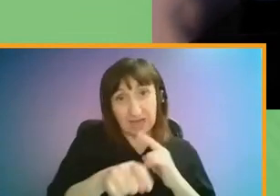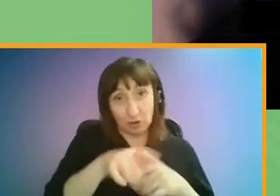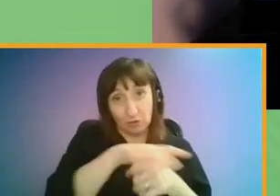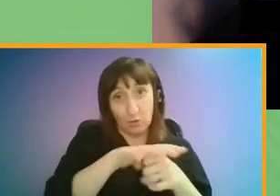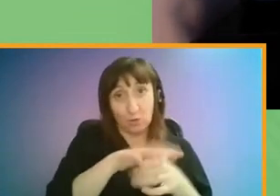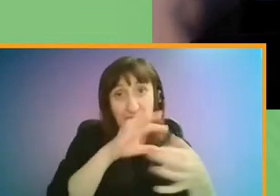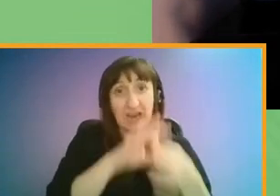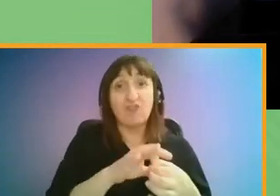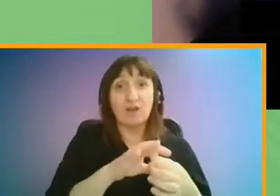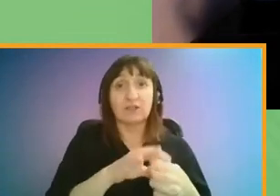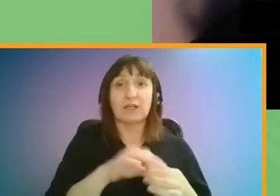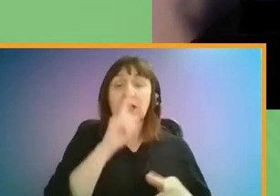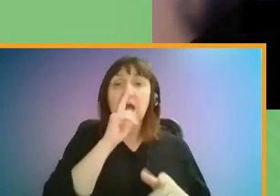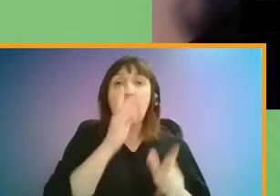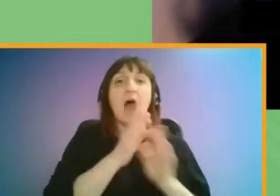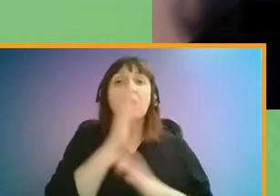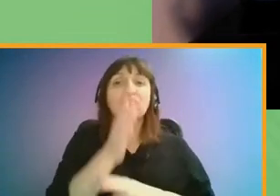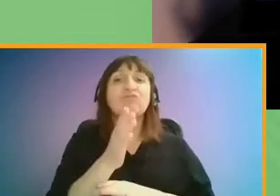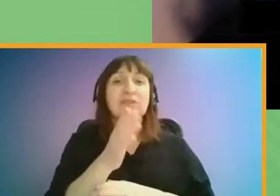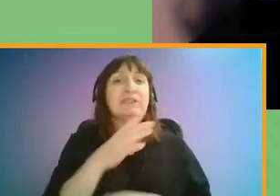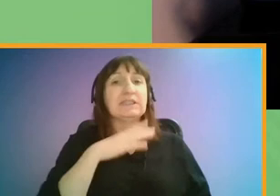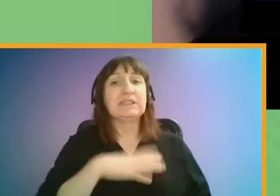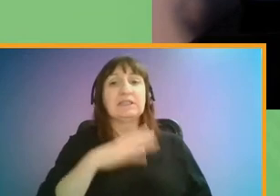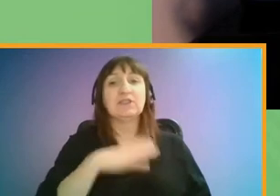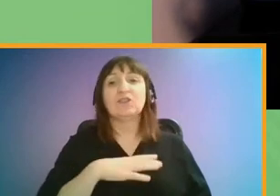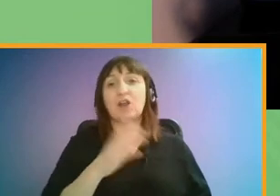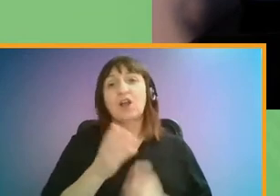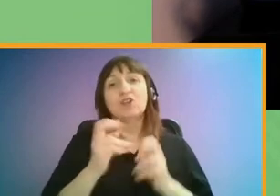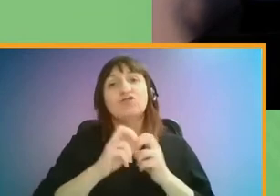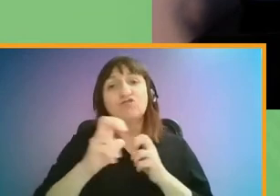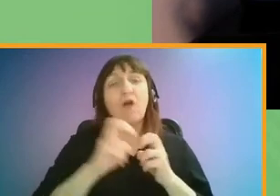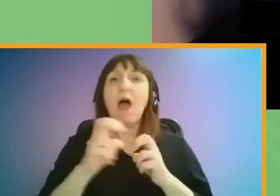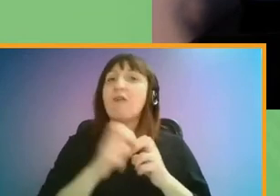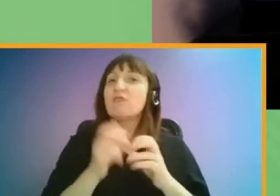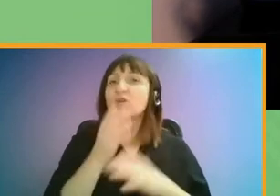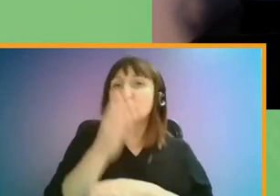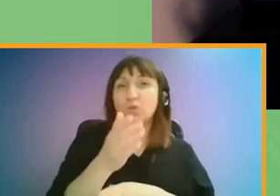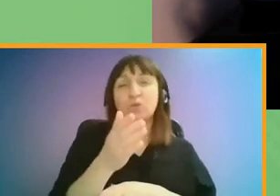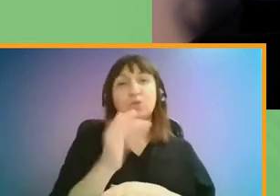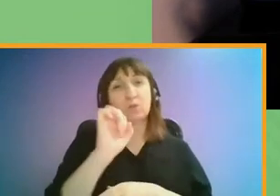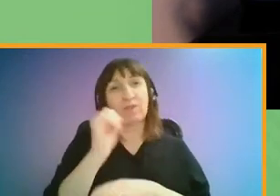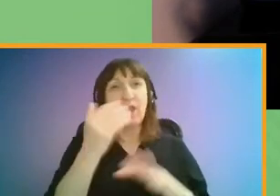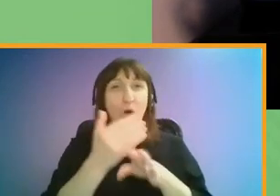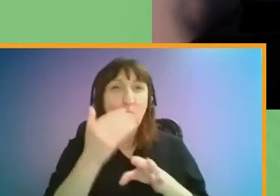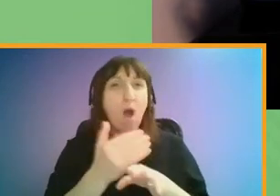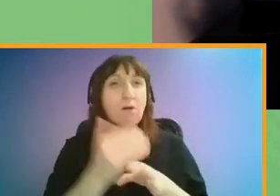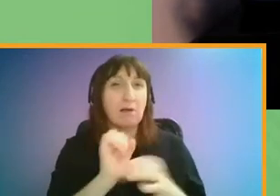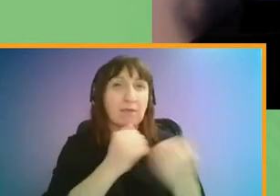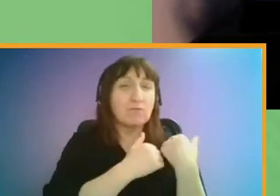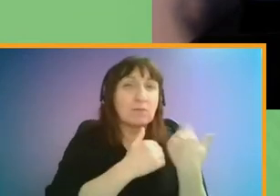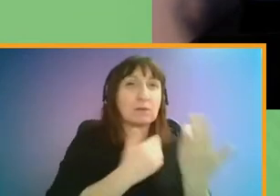individuals, will need to travel in to carry out their duties and responsibilities.